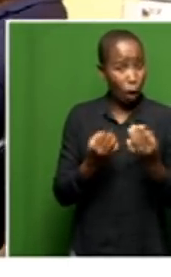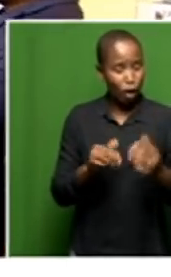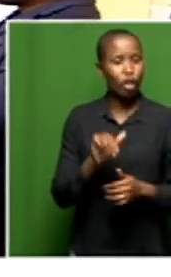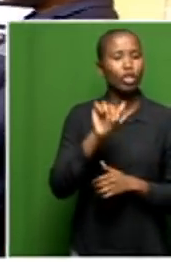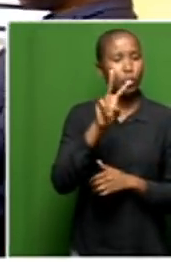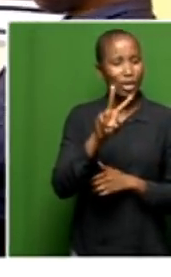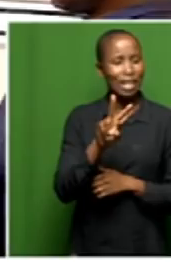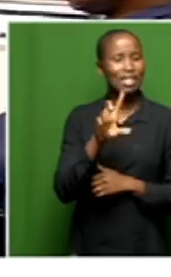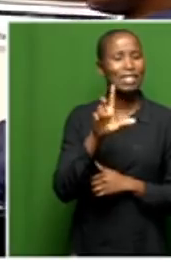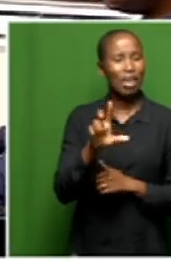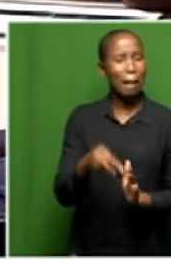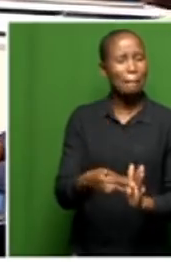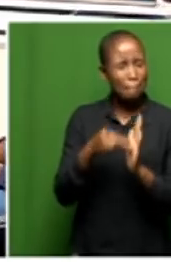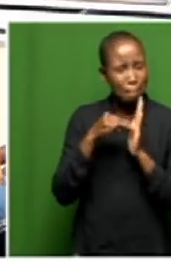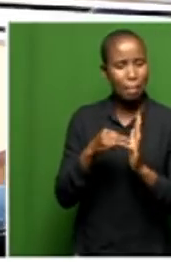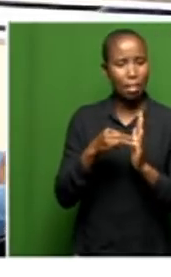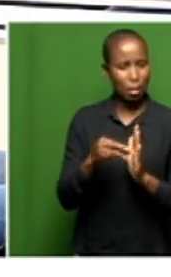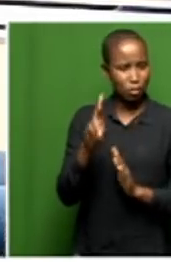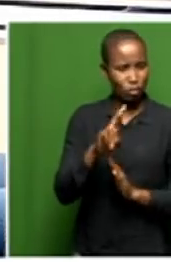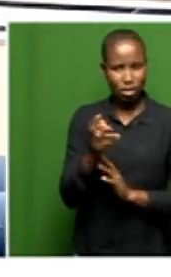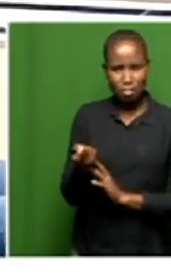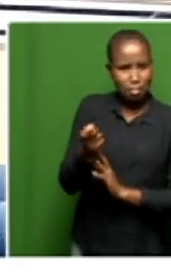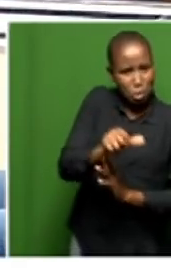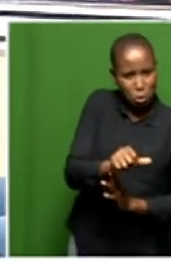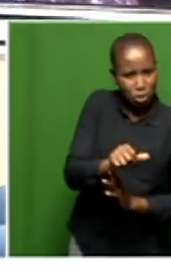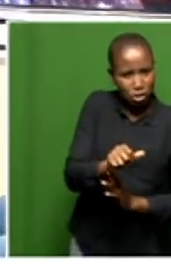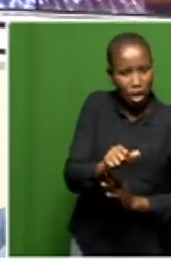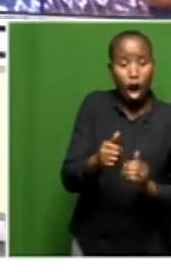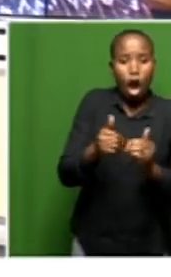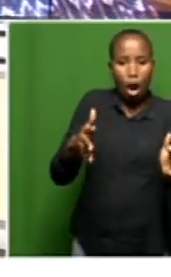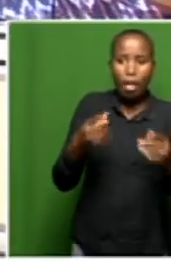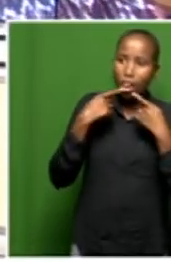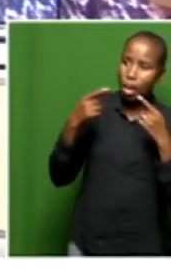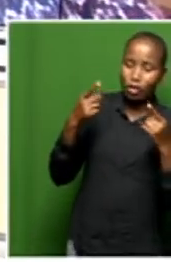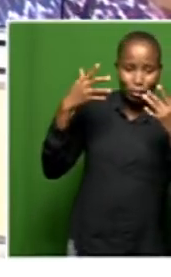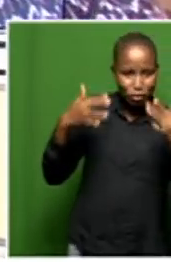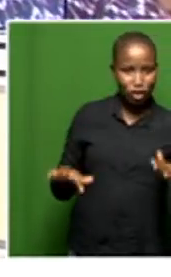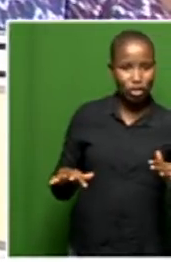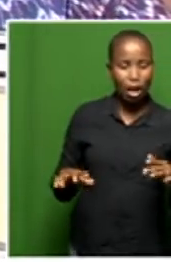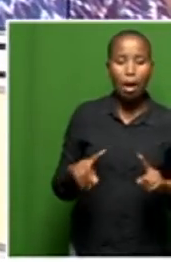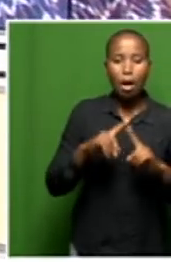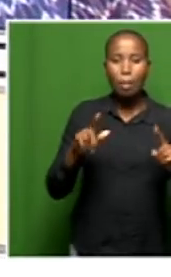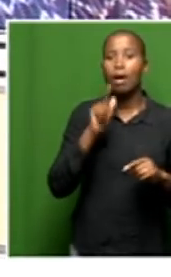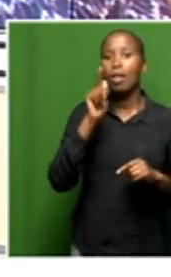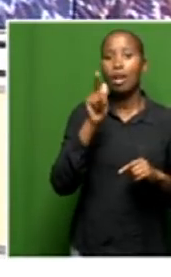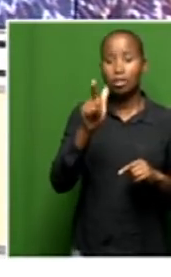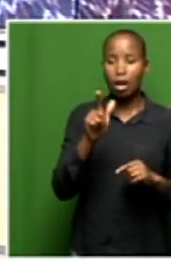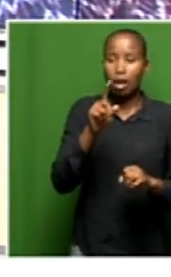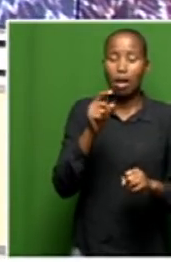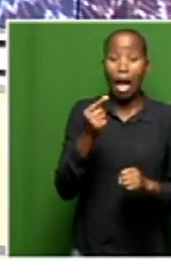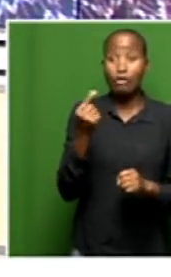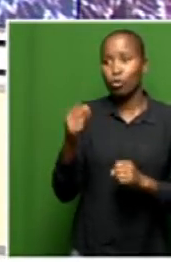million rand. It was opened, it was launched, and subsequent to that, every single year,